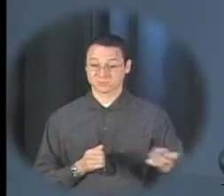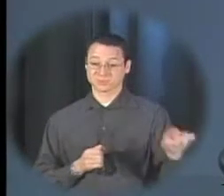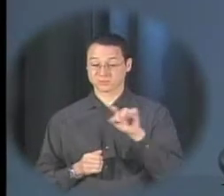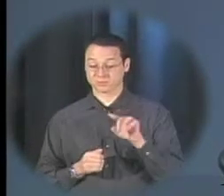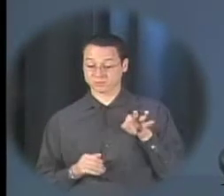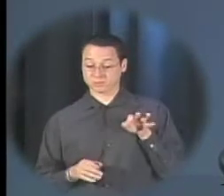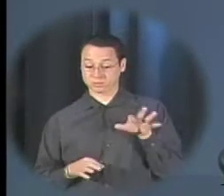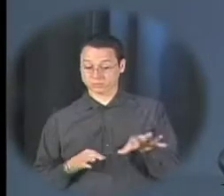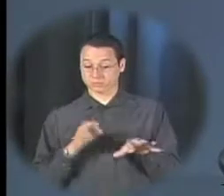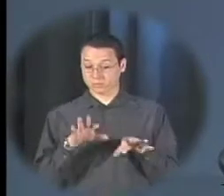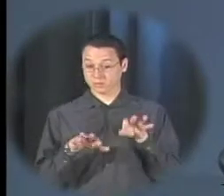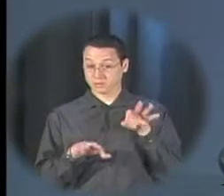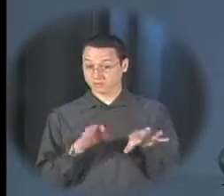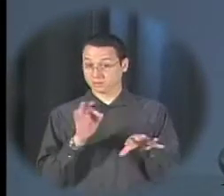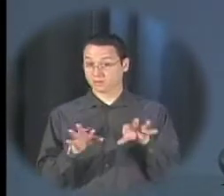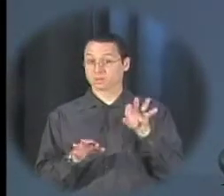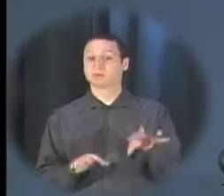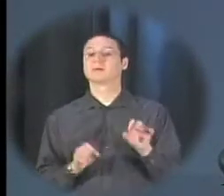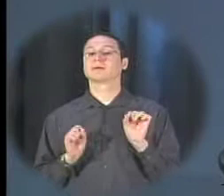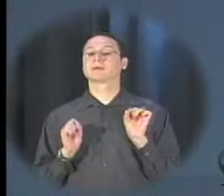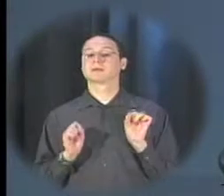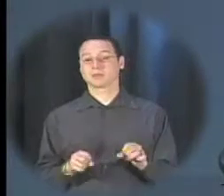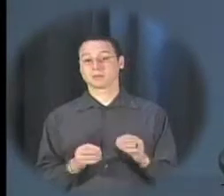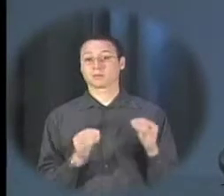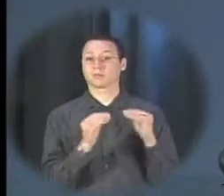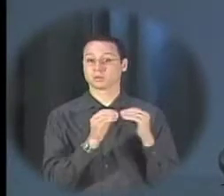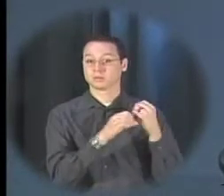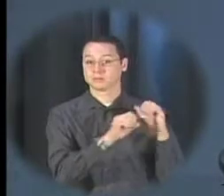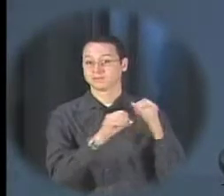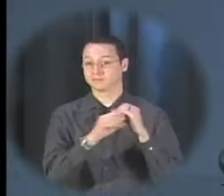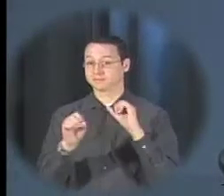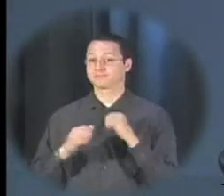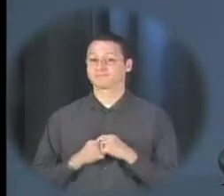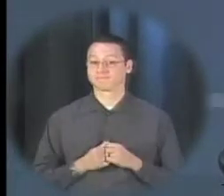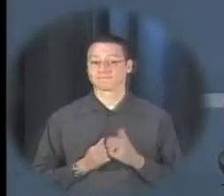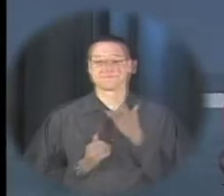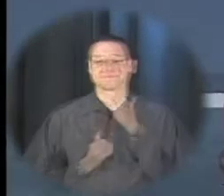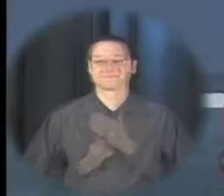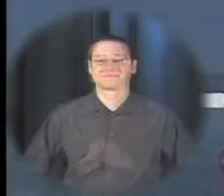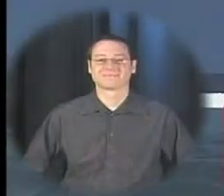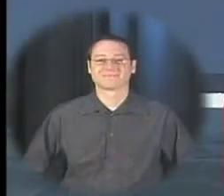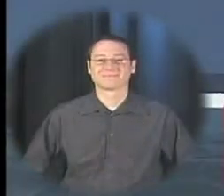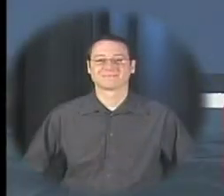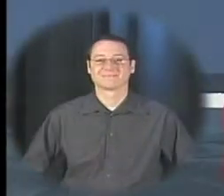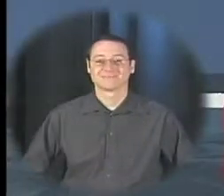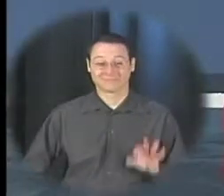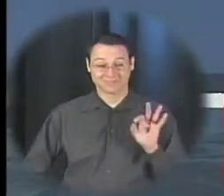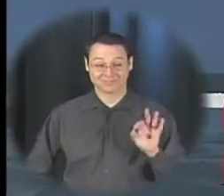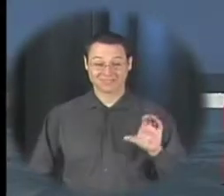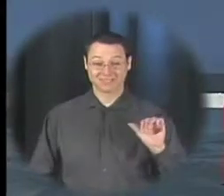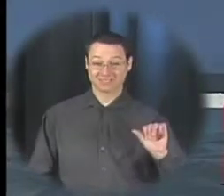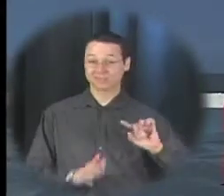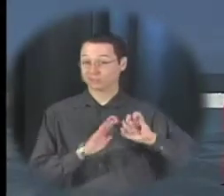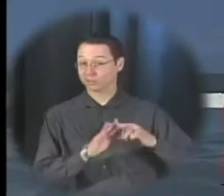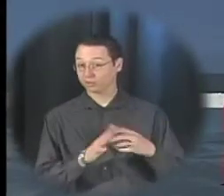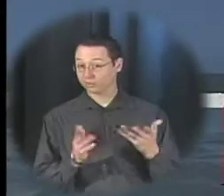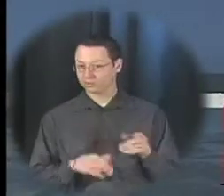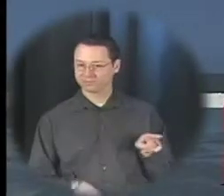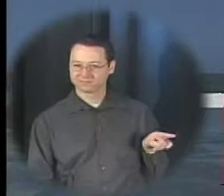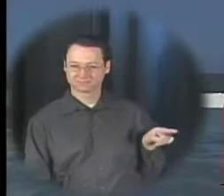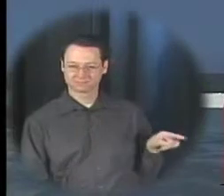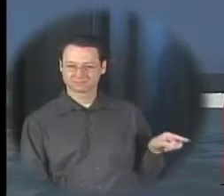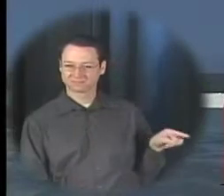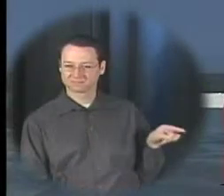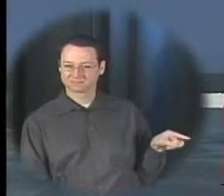will help us rescue more pups in need thank you FCA has kicked off bravery against